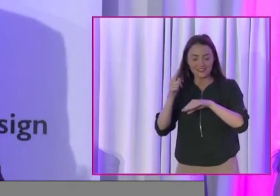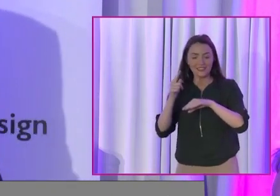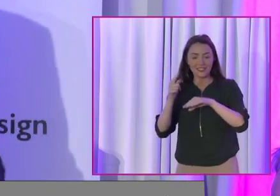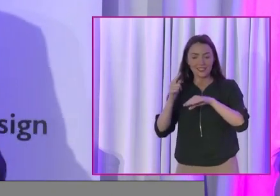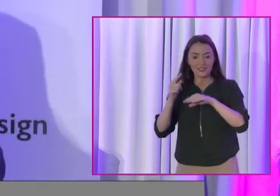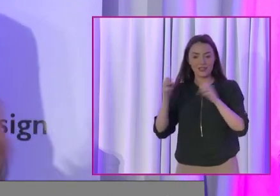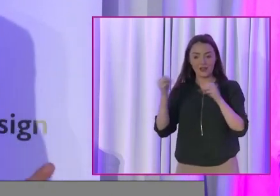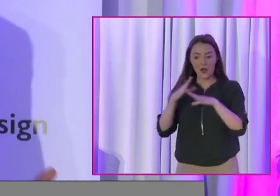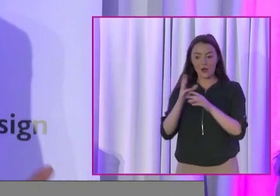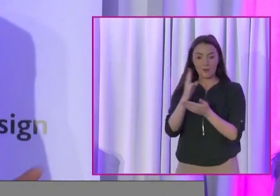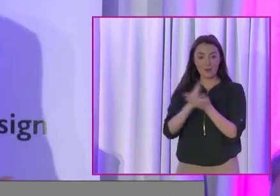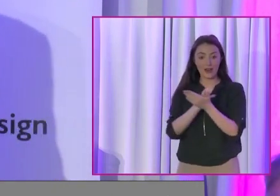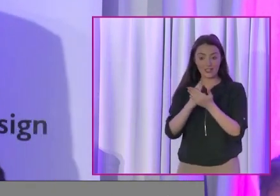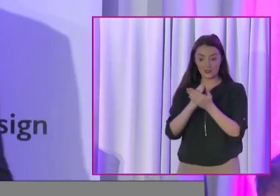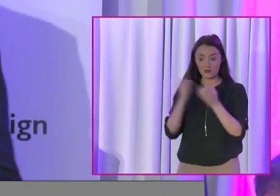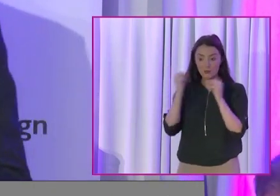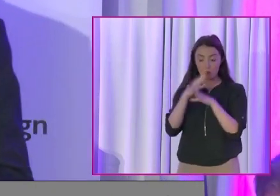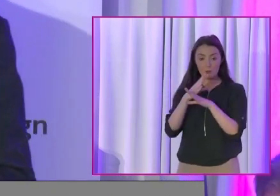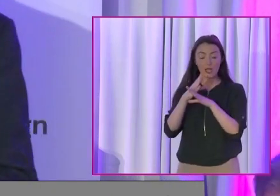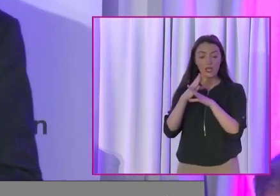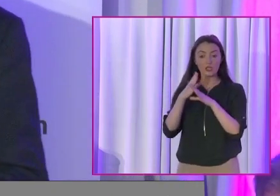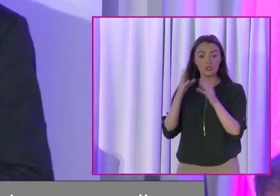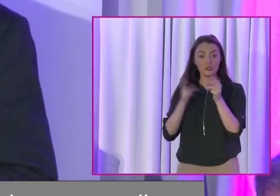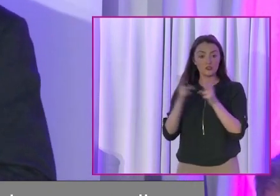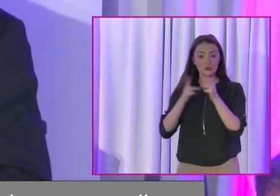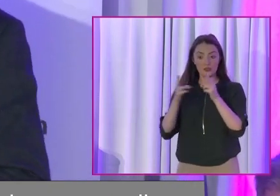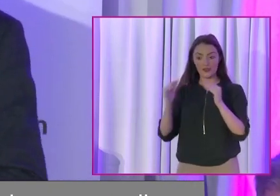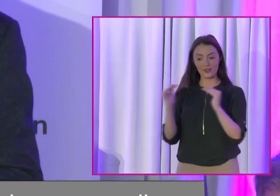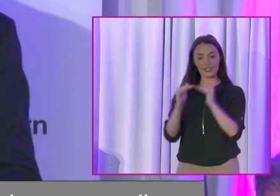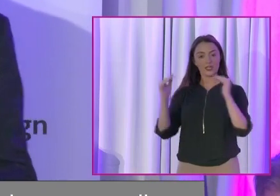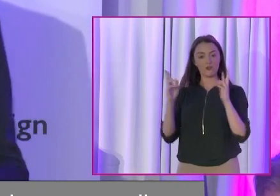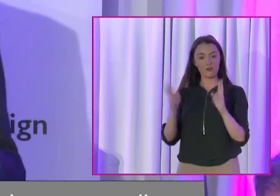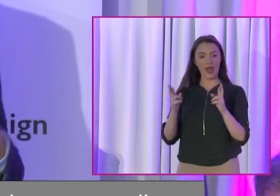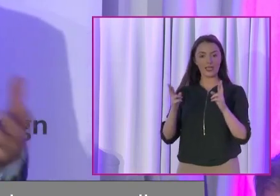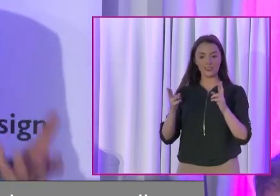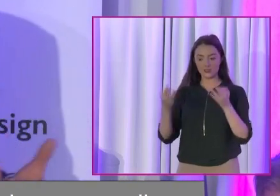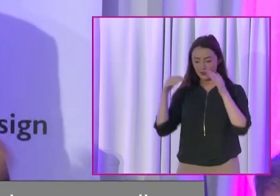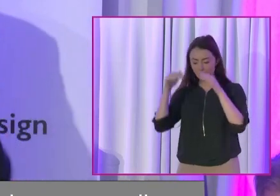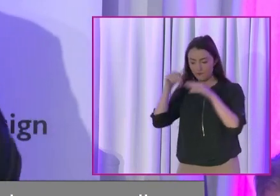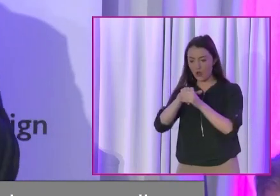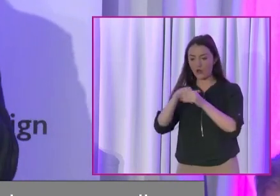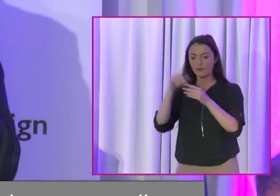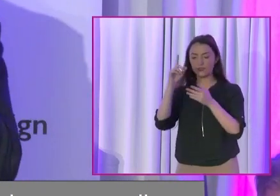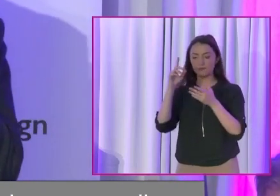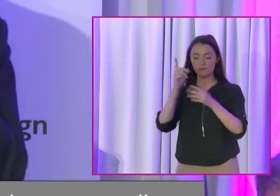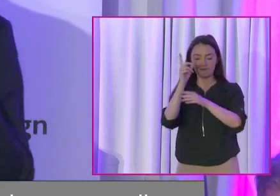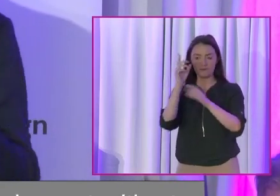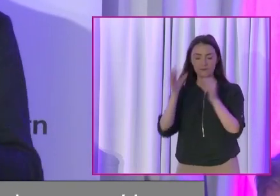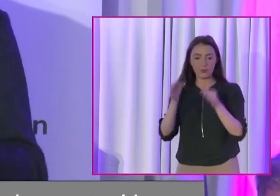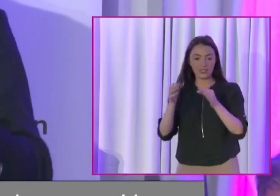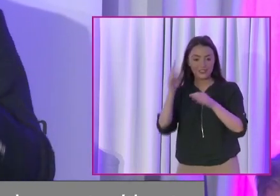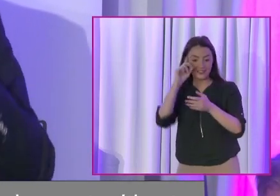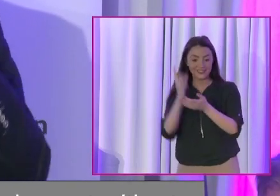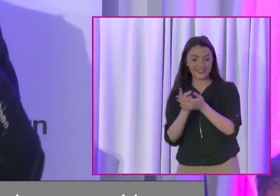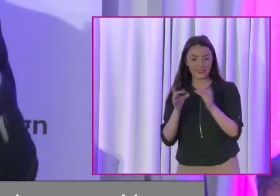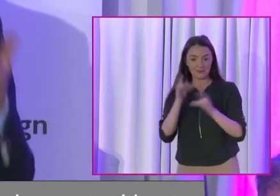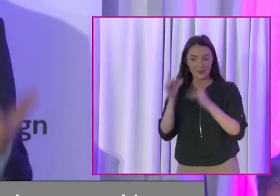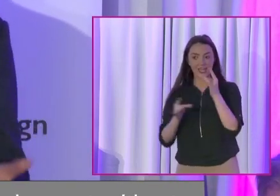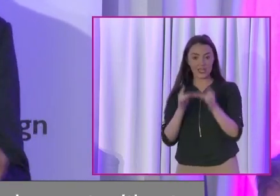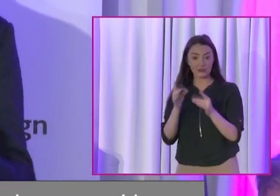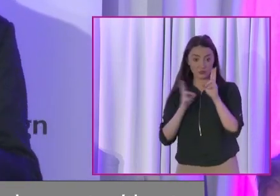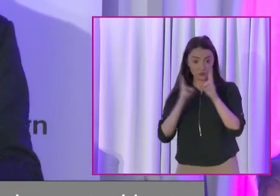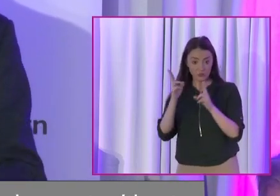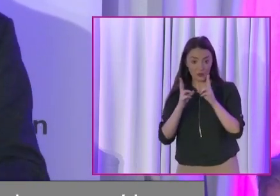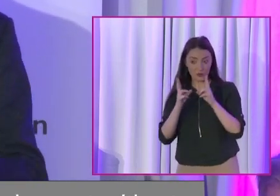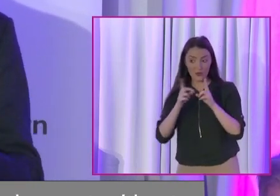all sections of the public have equal rights and opportunities to participate in political decision-making, both as citizens and as representatives. When